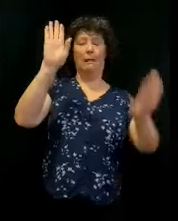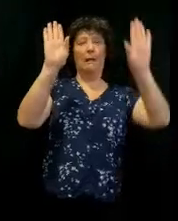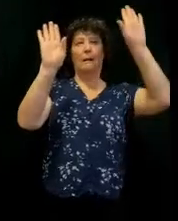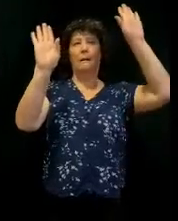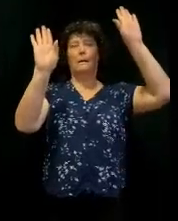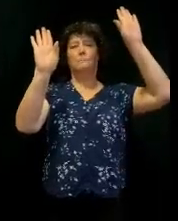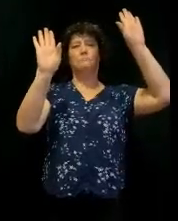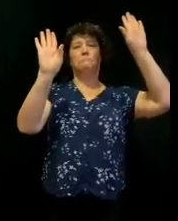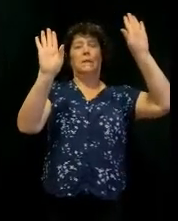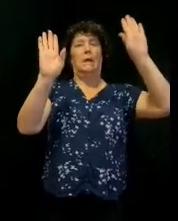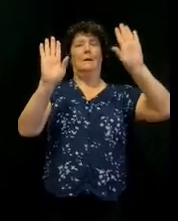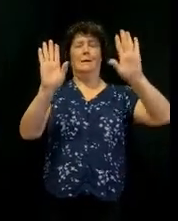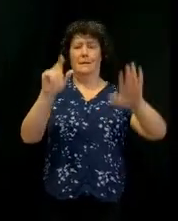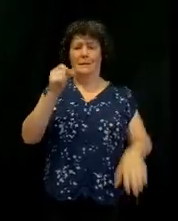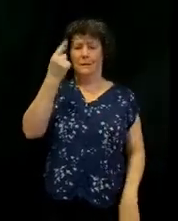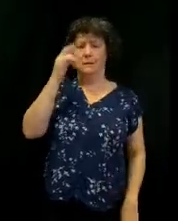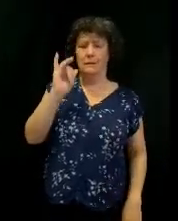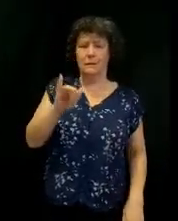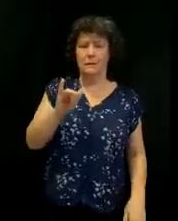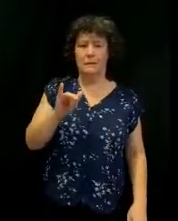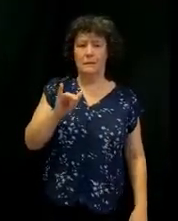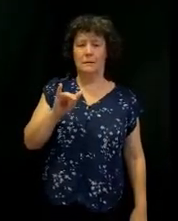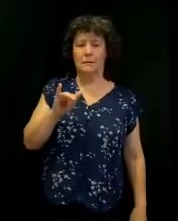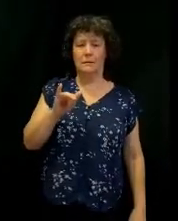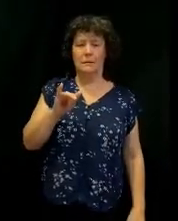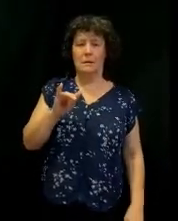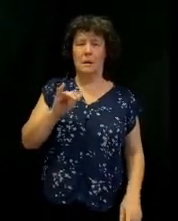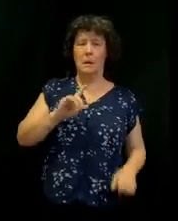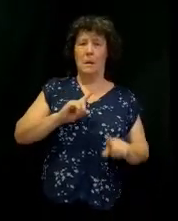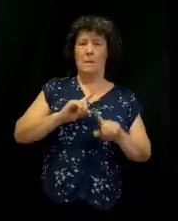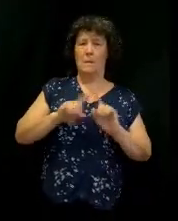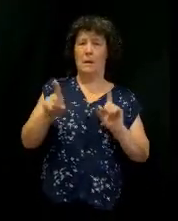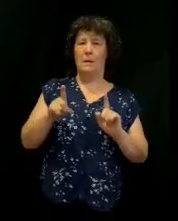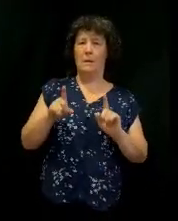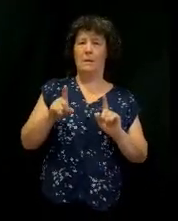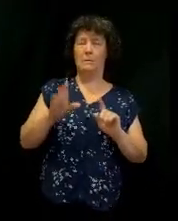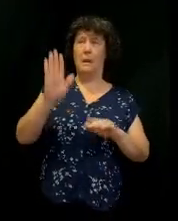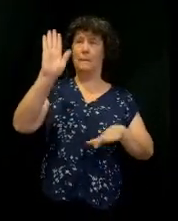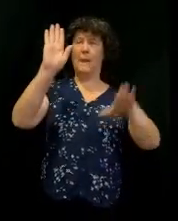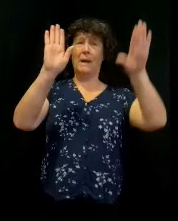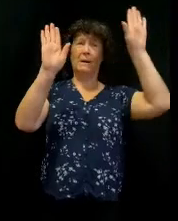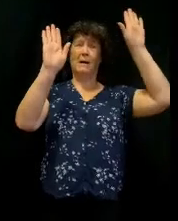get that. understand that. But when did ever lifting hands have to do with anything about your personality?